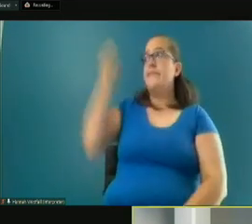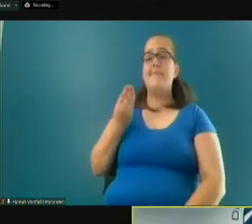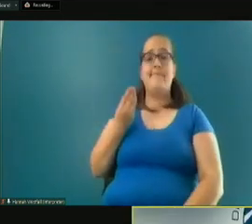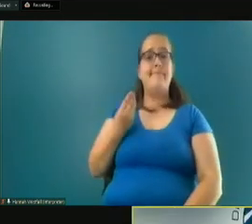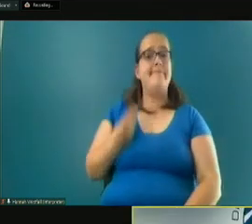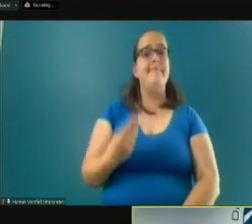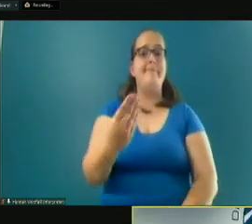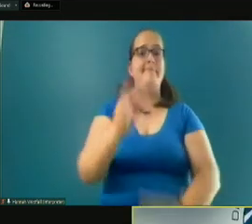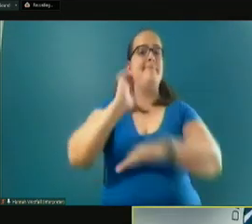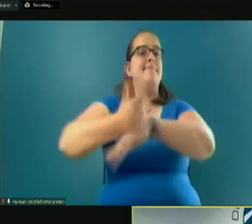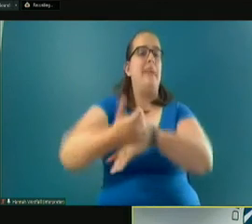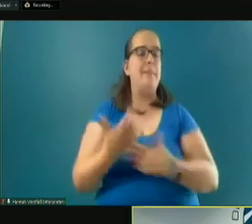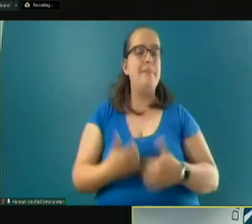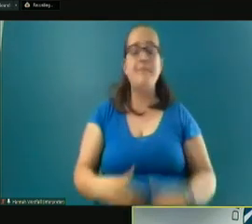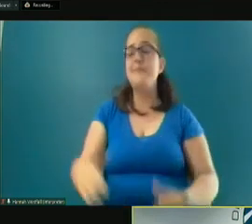Thank you very much.